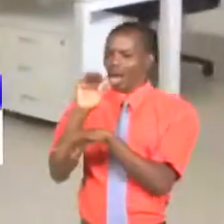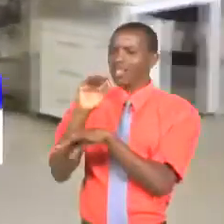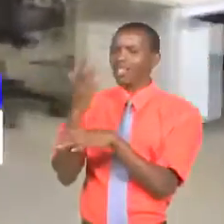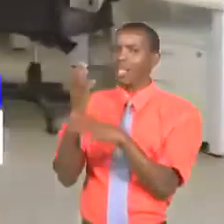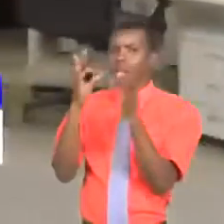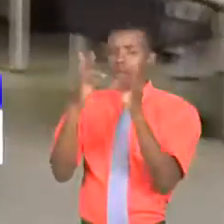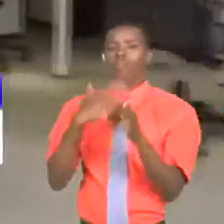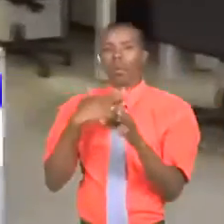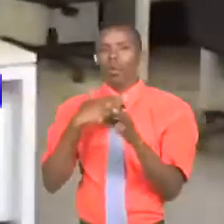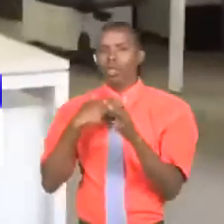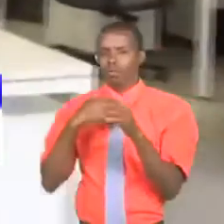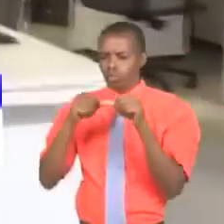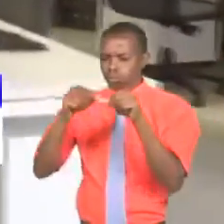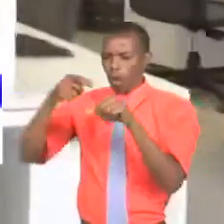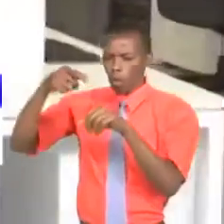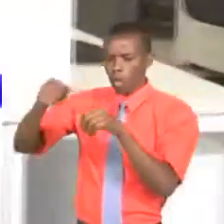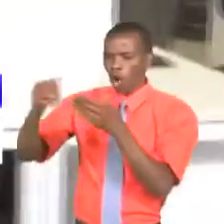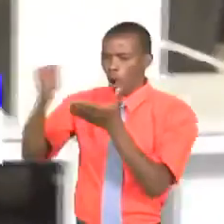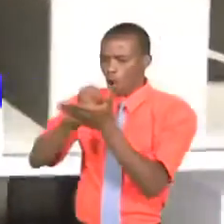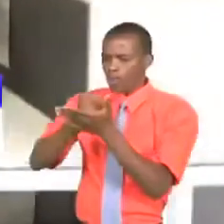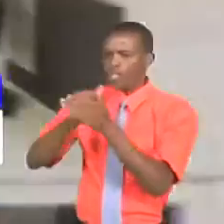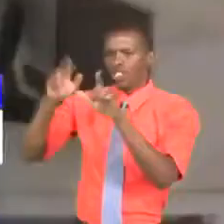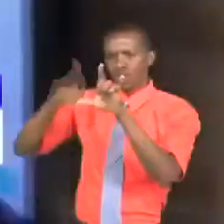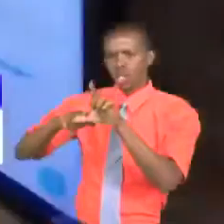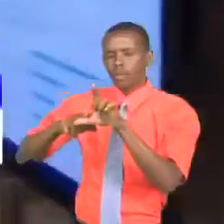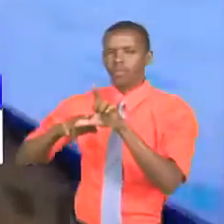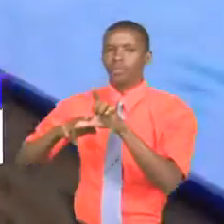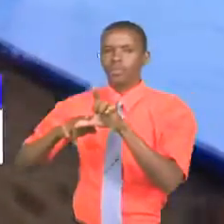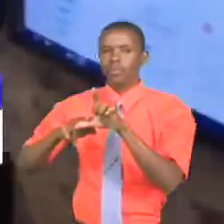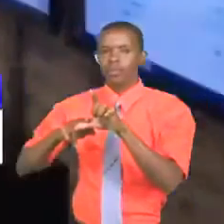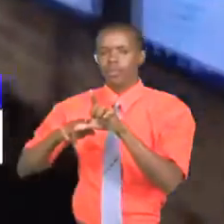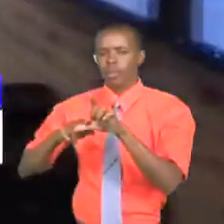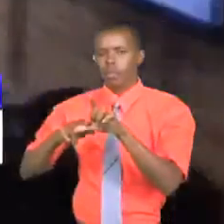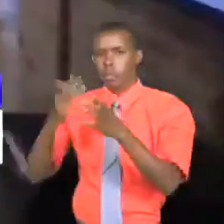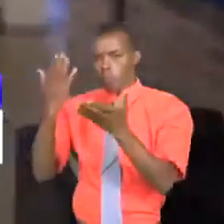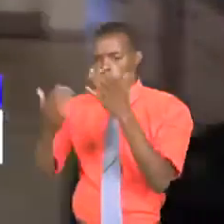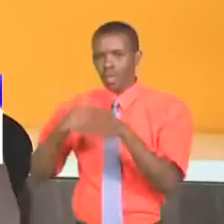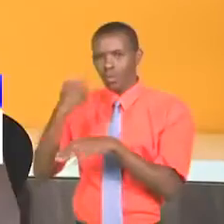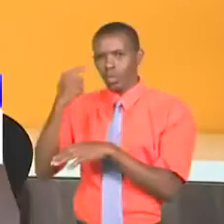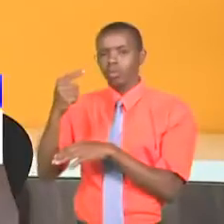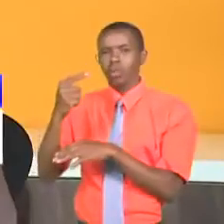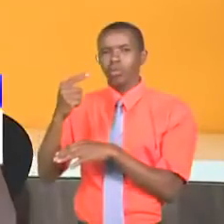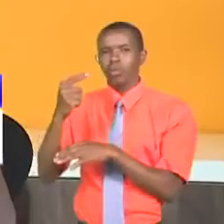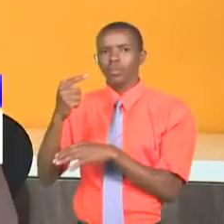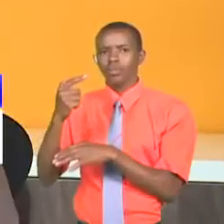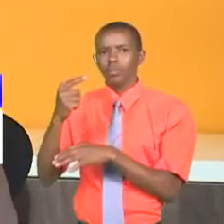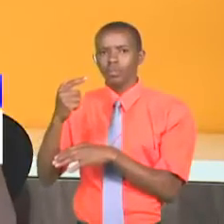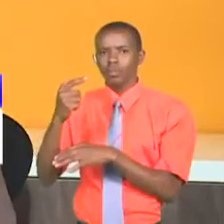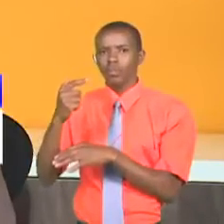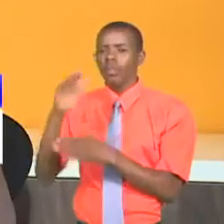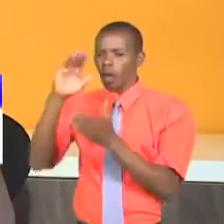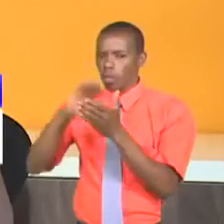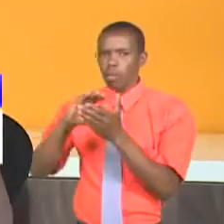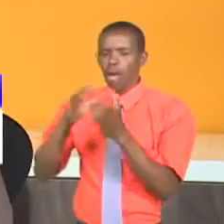of whether they want to continue paying for that space for this desk. So we may see a recession in terms of the